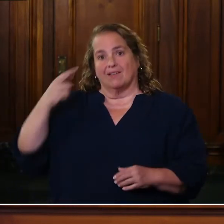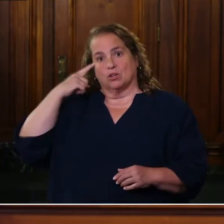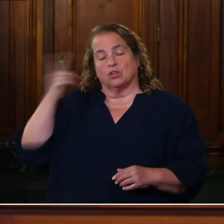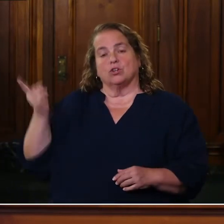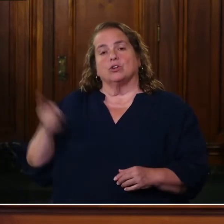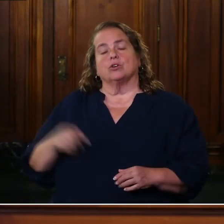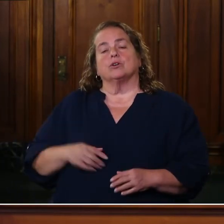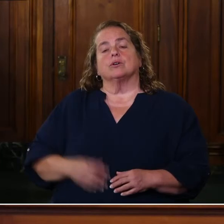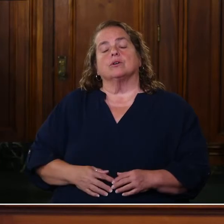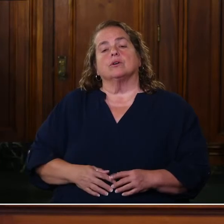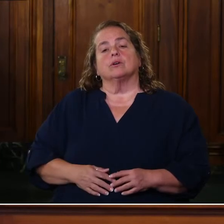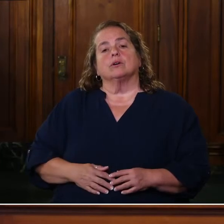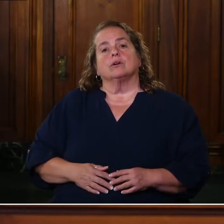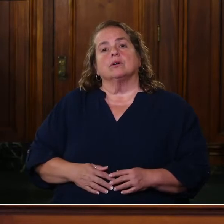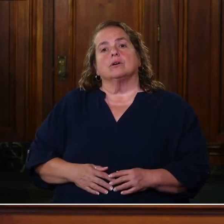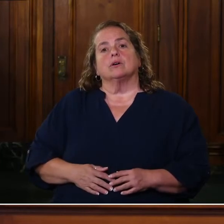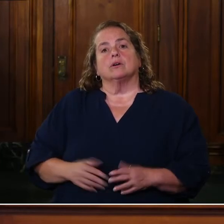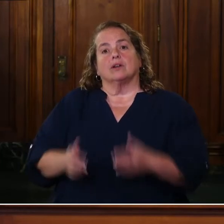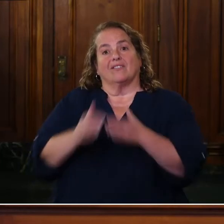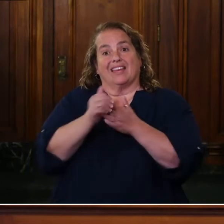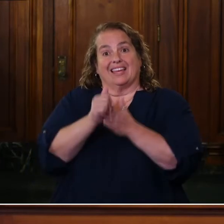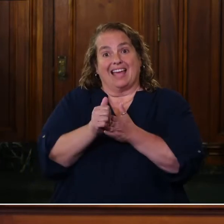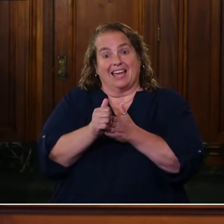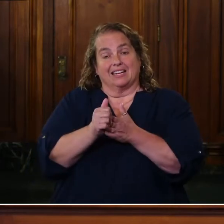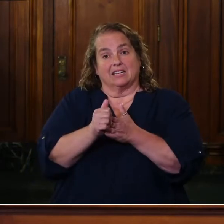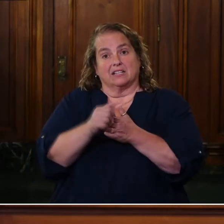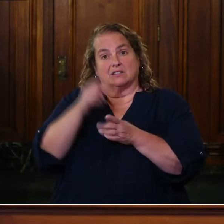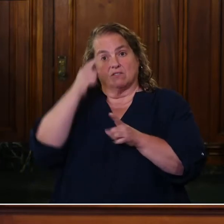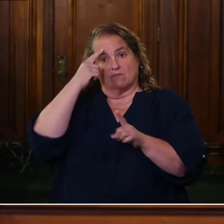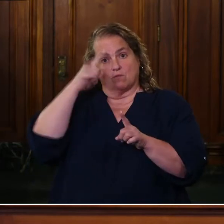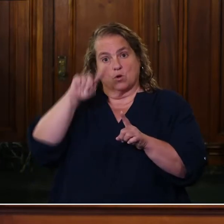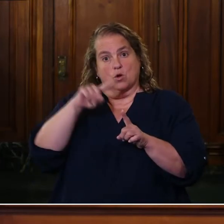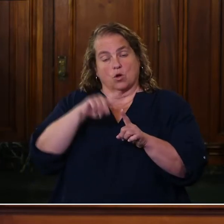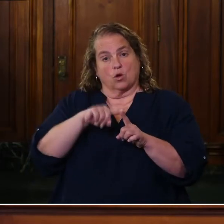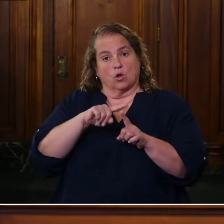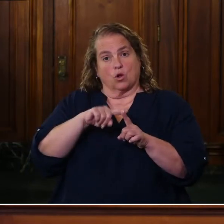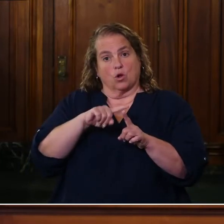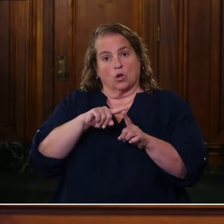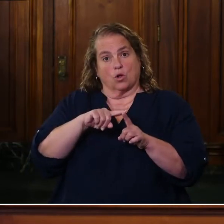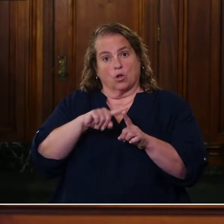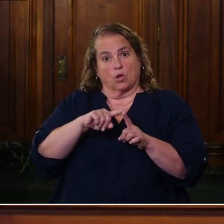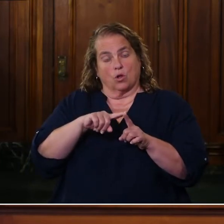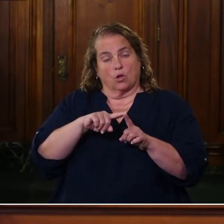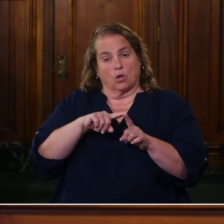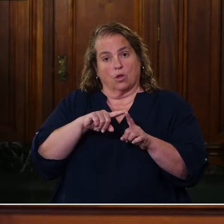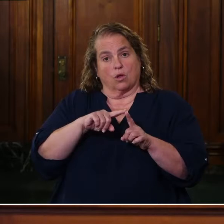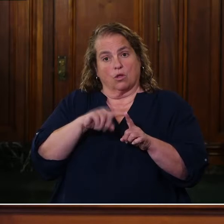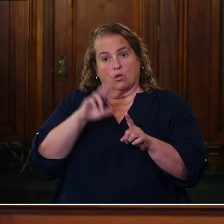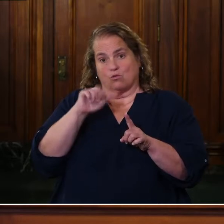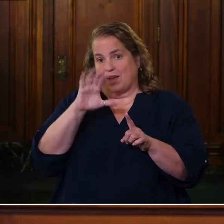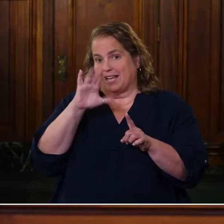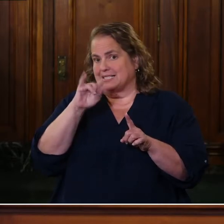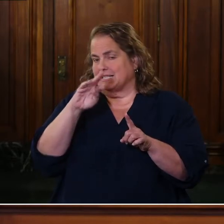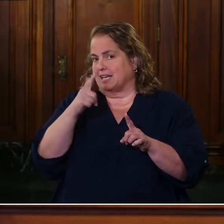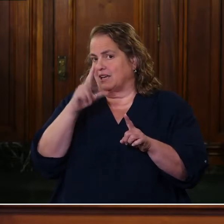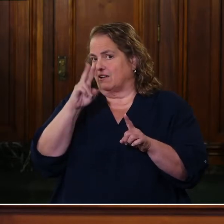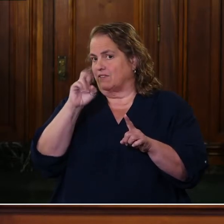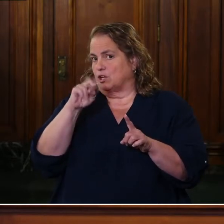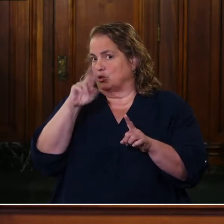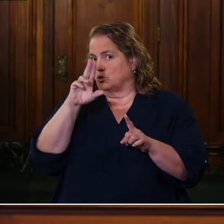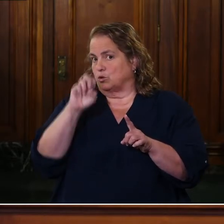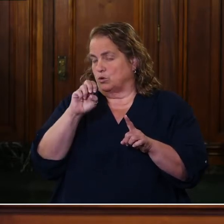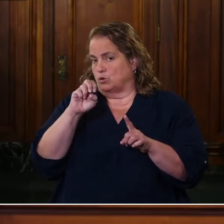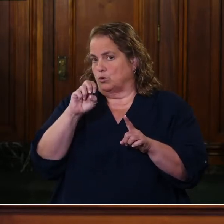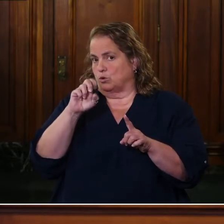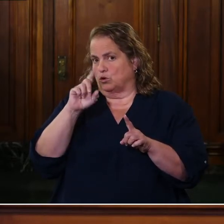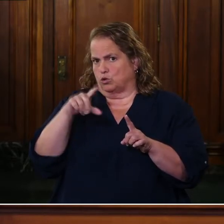for, uh, historical racism is not yet been posted. Why not? And when will that guidance be up if they're already open? Well,